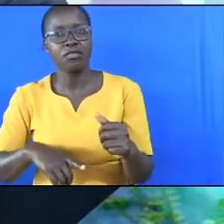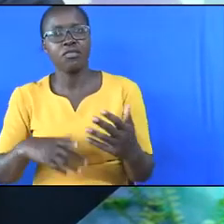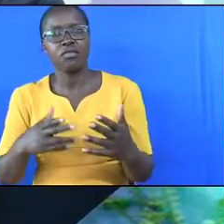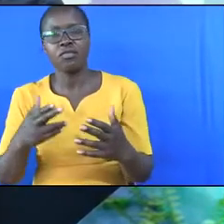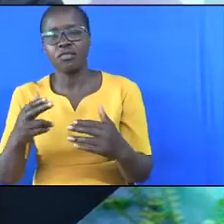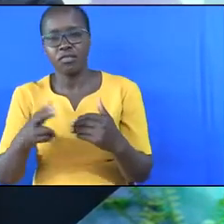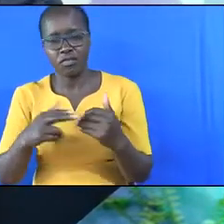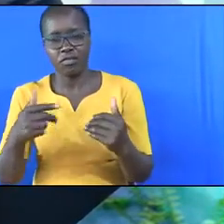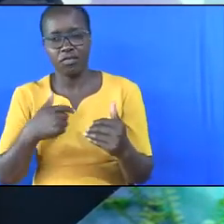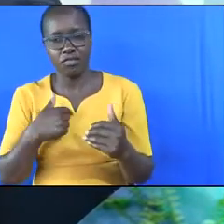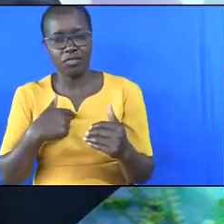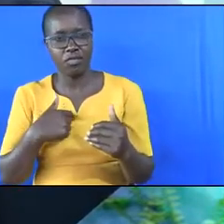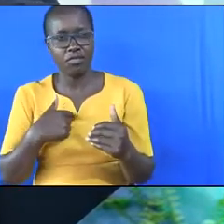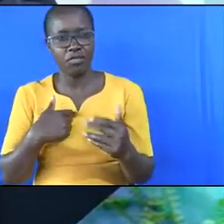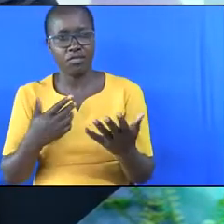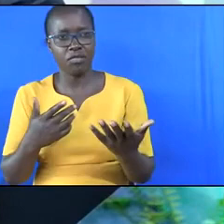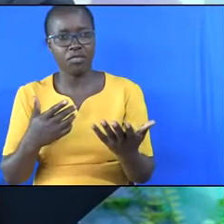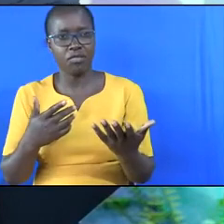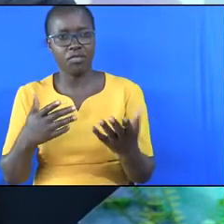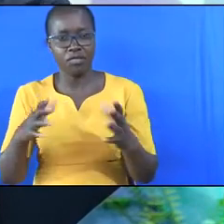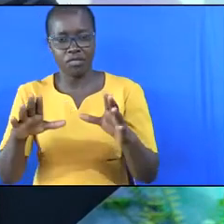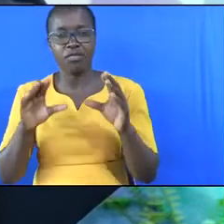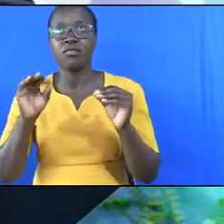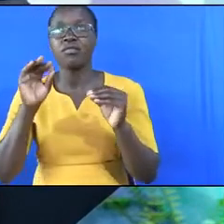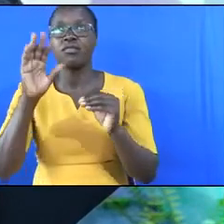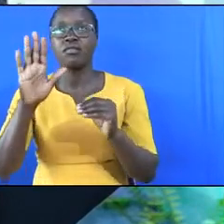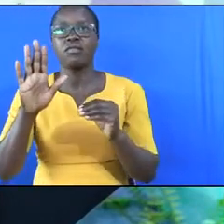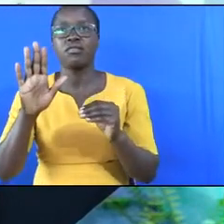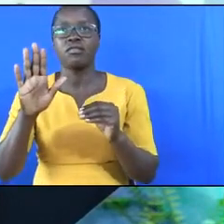not their clean thing, and I will receive you.